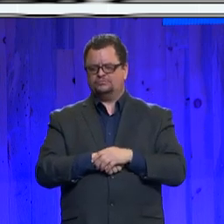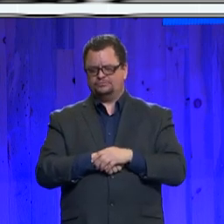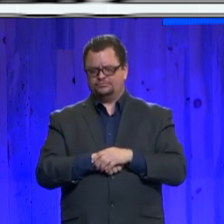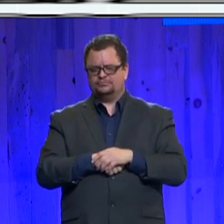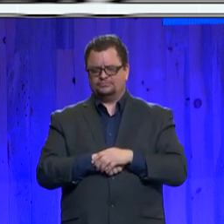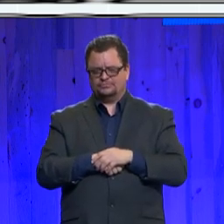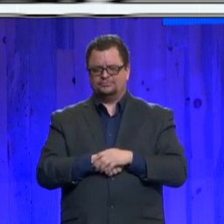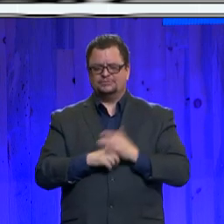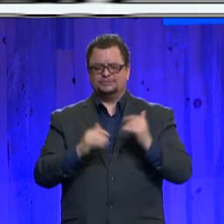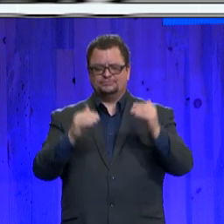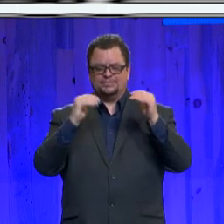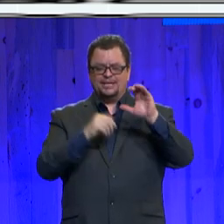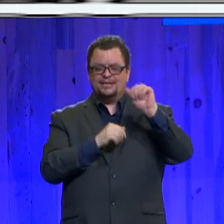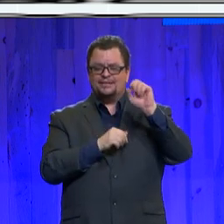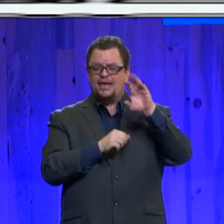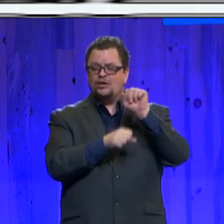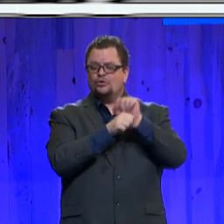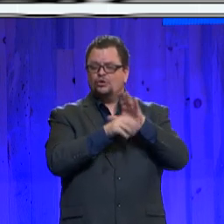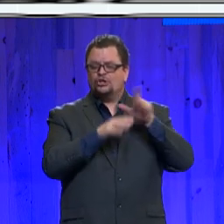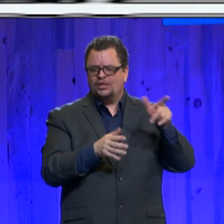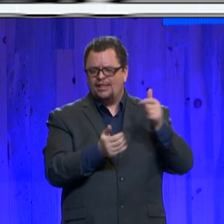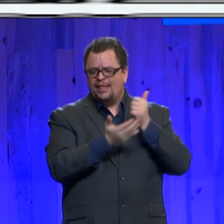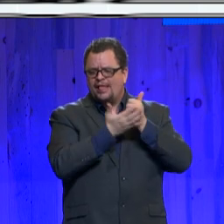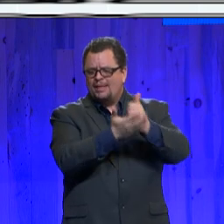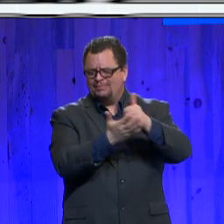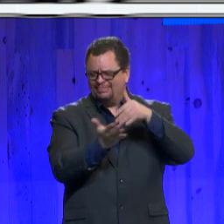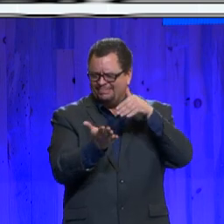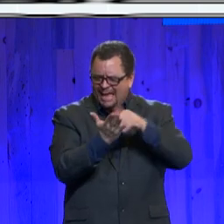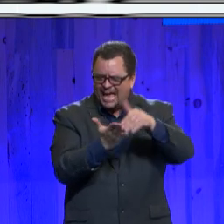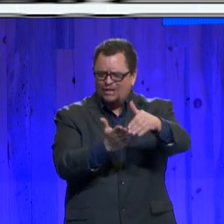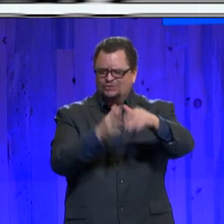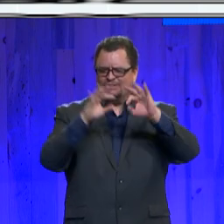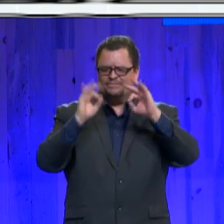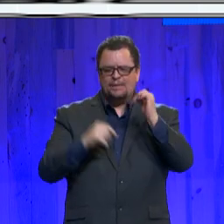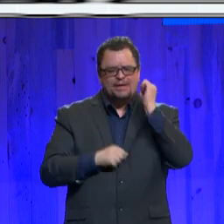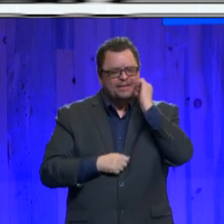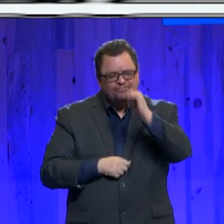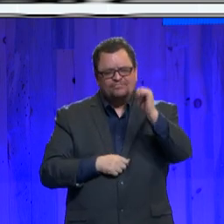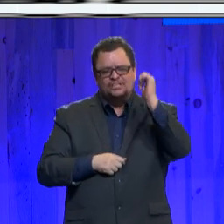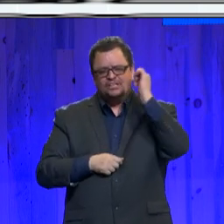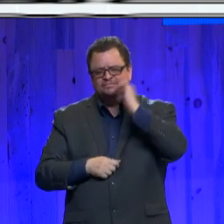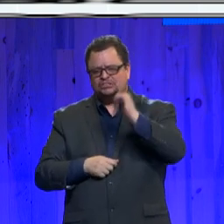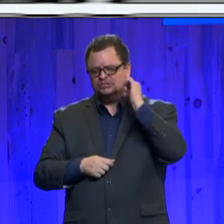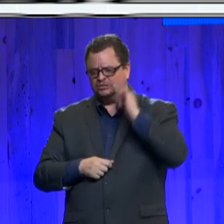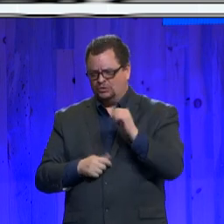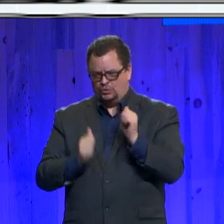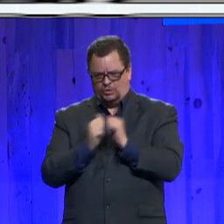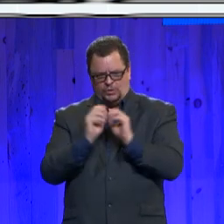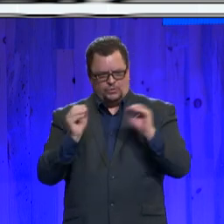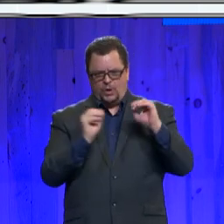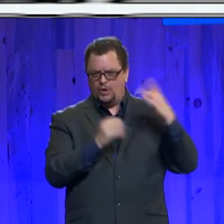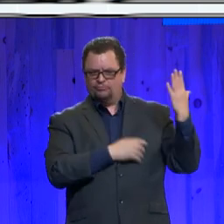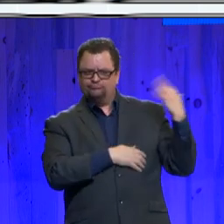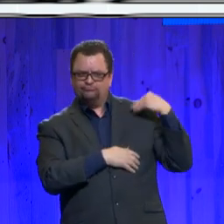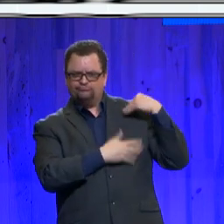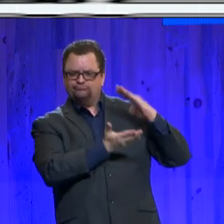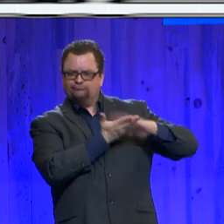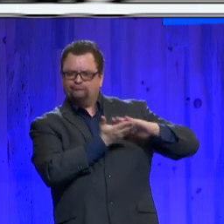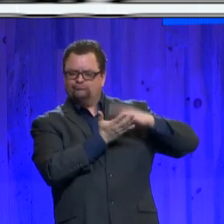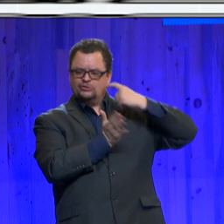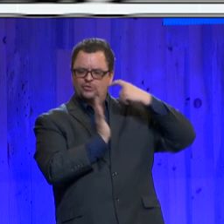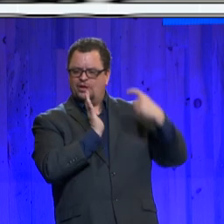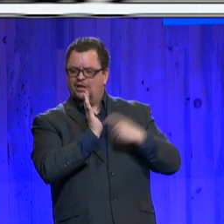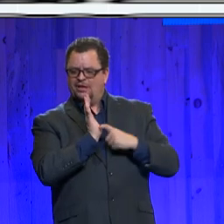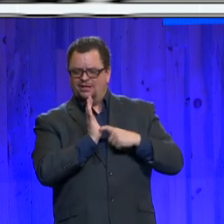help thousands of families day after day, often with little recognition. And I thank our